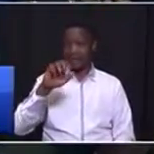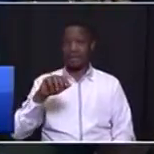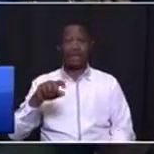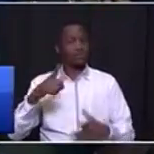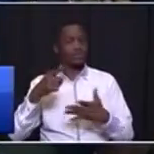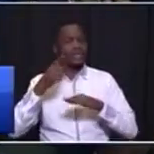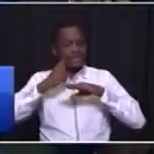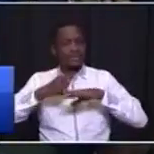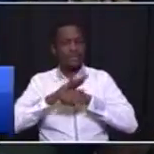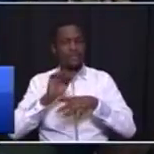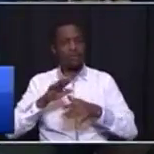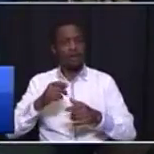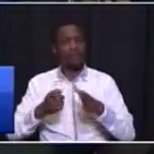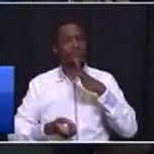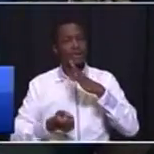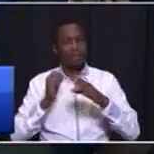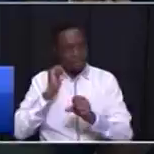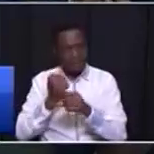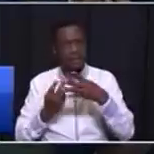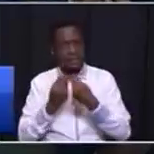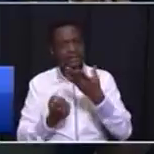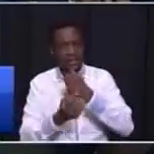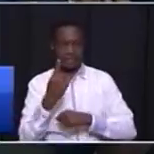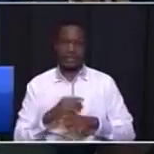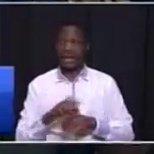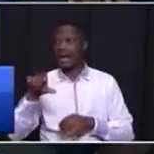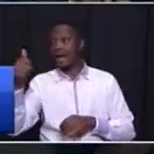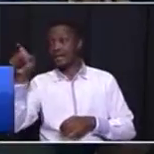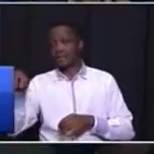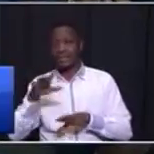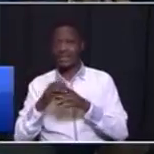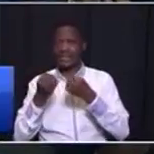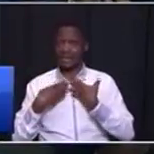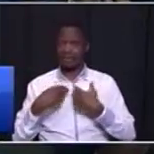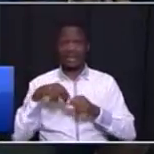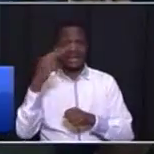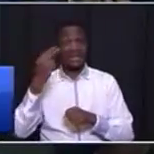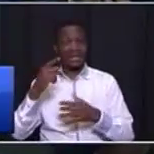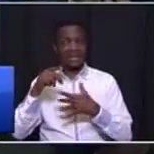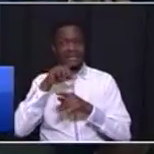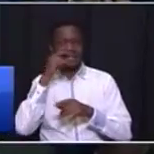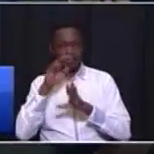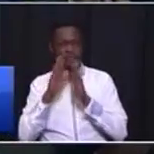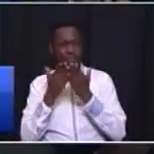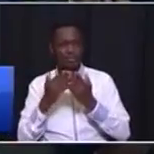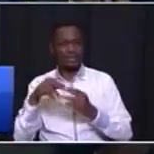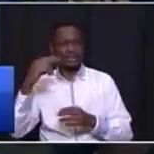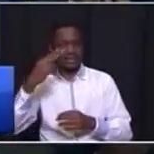of Execution somebody else gave me a book called The Art of Execution